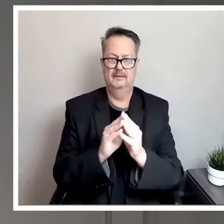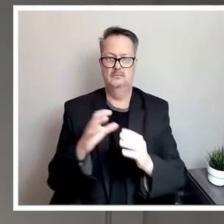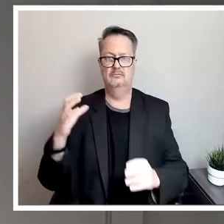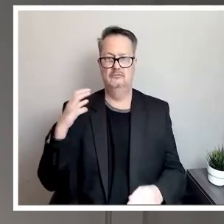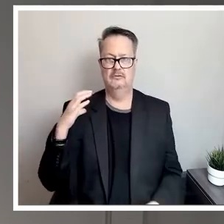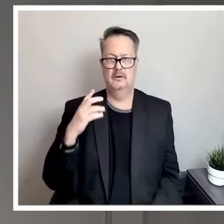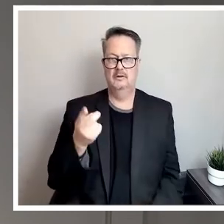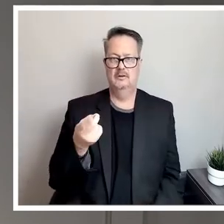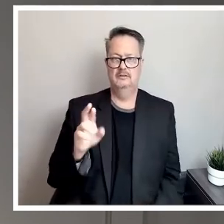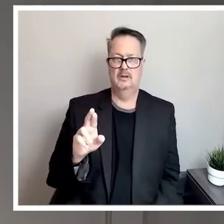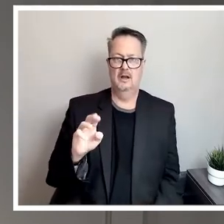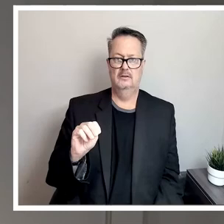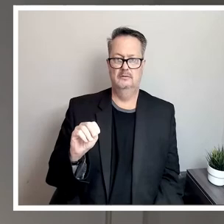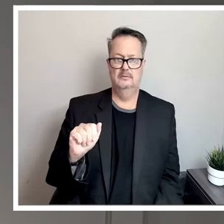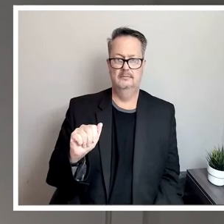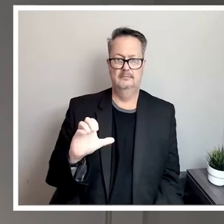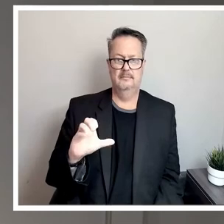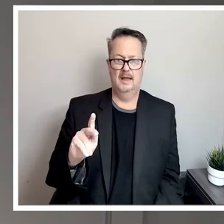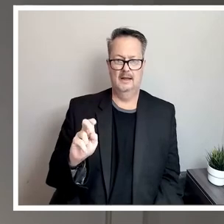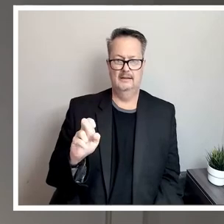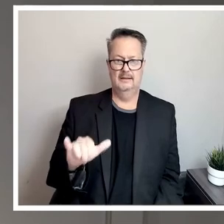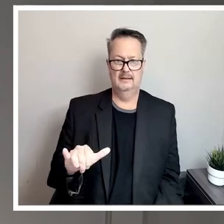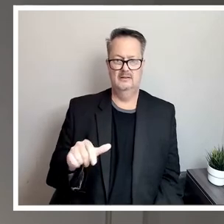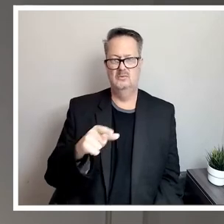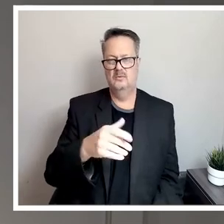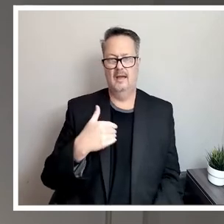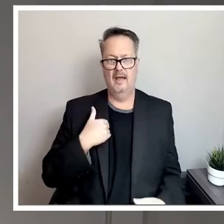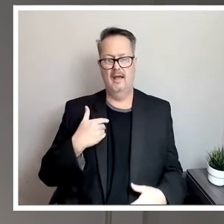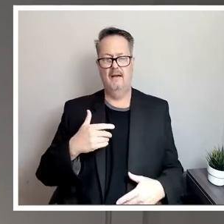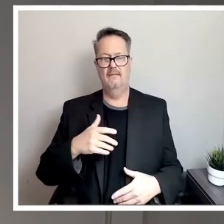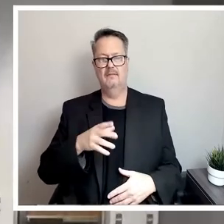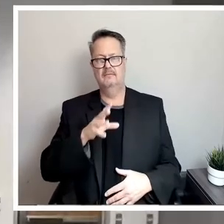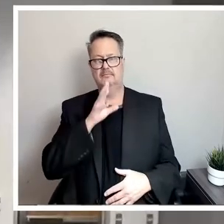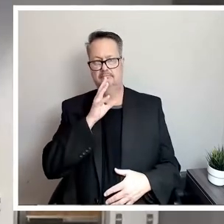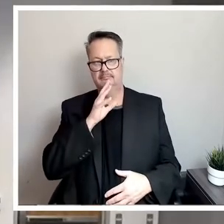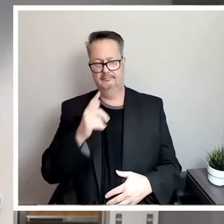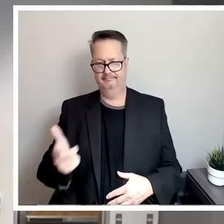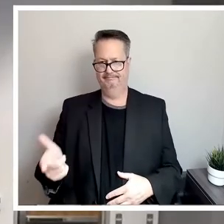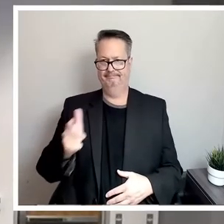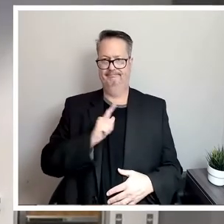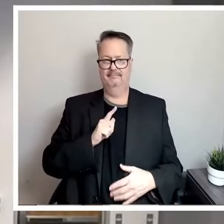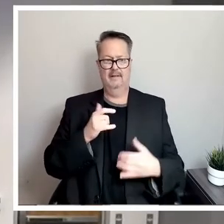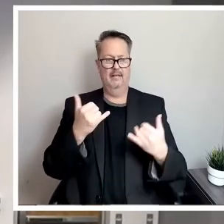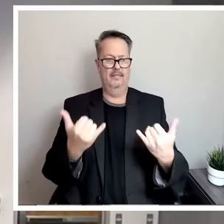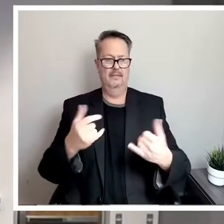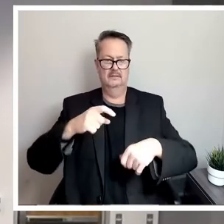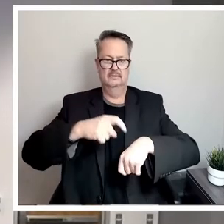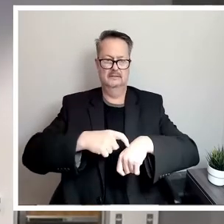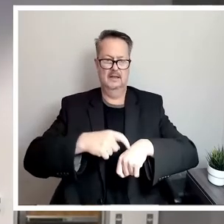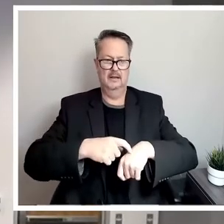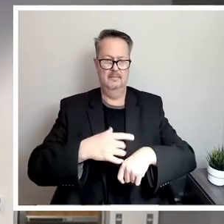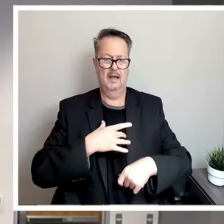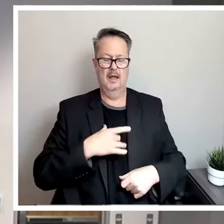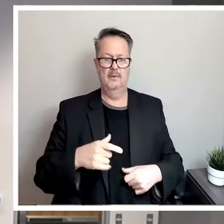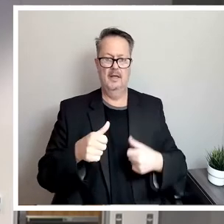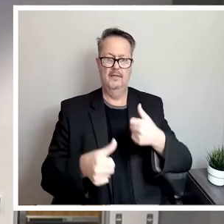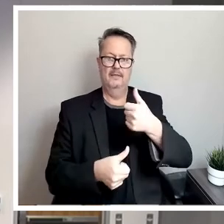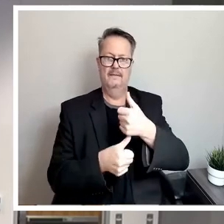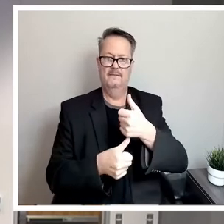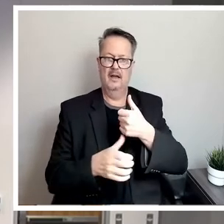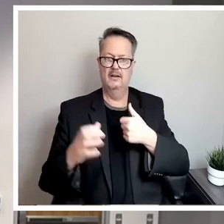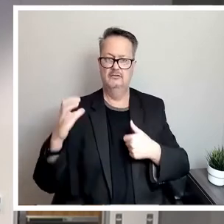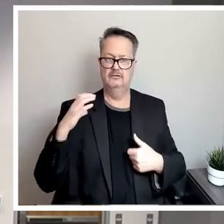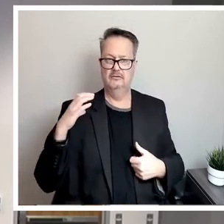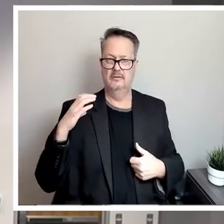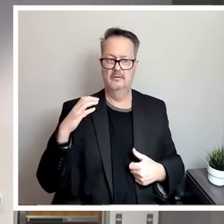Dr. Mackey, you have the floor. Okay. At this time, would like for Vice Chair Gonzalez to make a few comments.